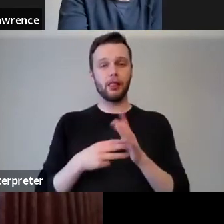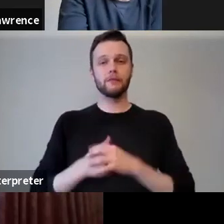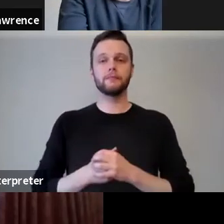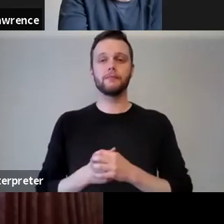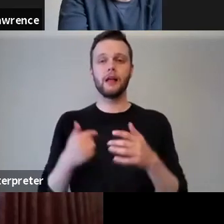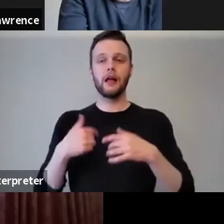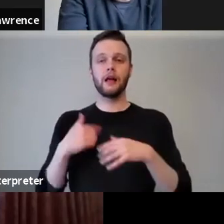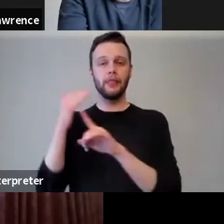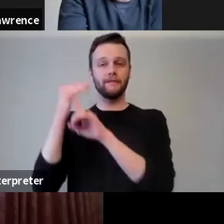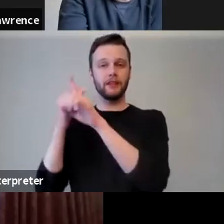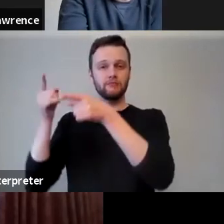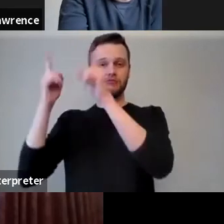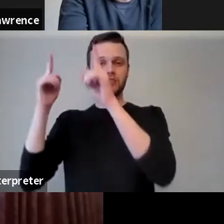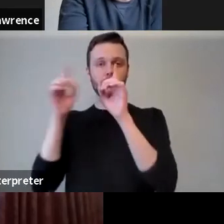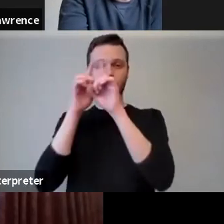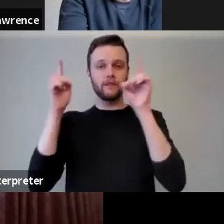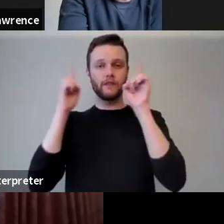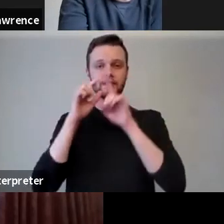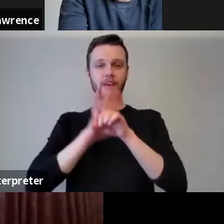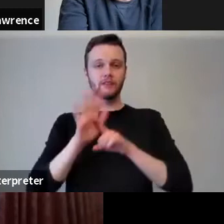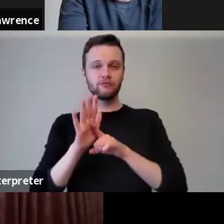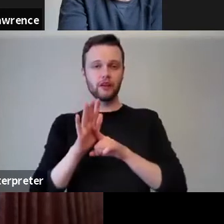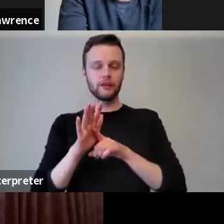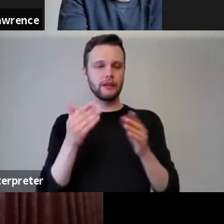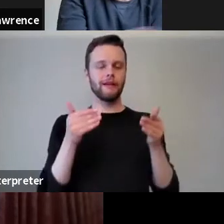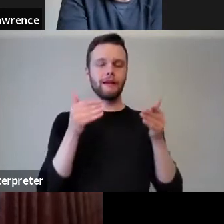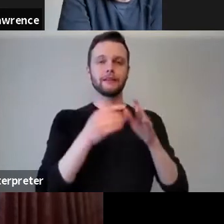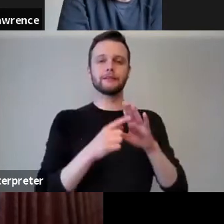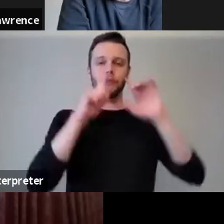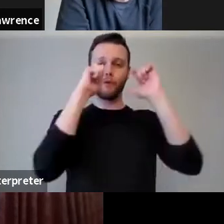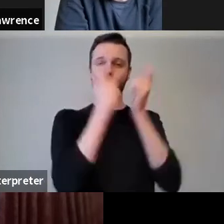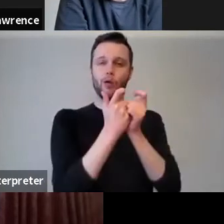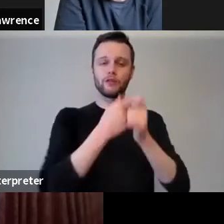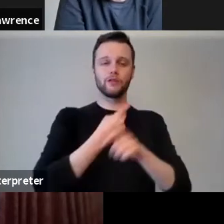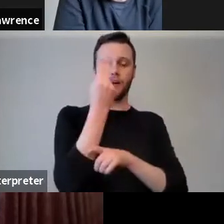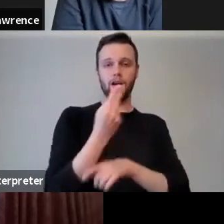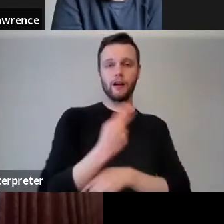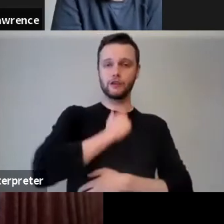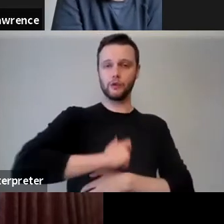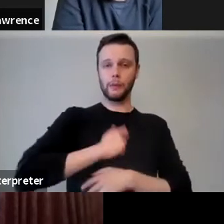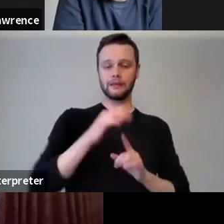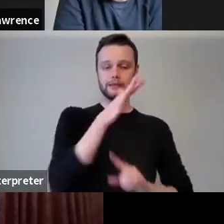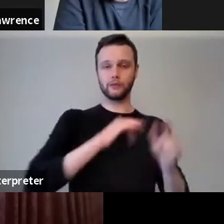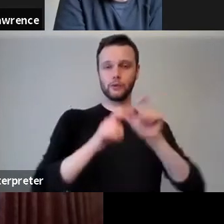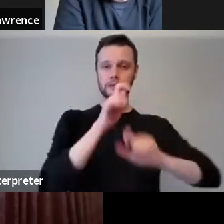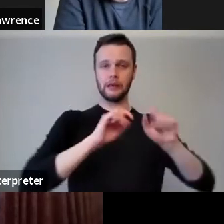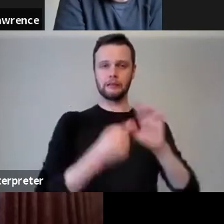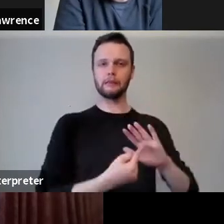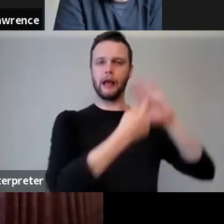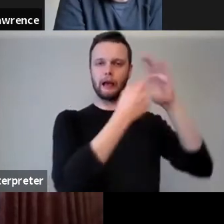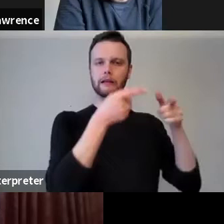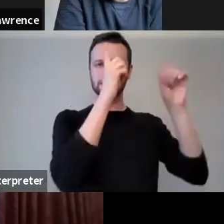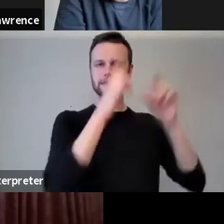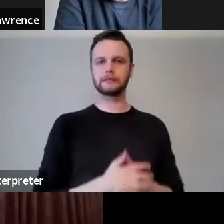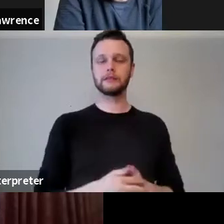Vice Principal at the University of Edinburgh and Head of the College of Arts, Humanities and Social Sciences. And this is one of the three colleges in the